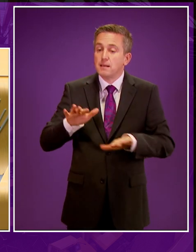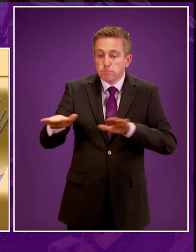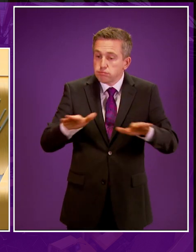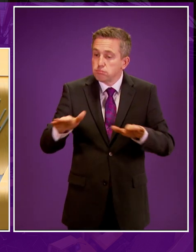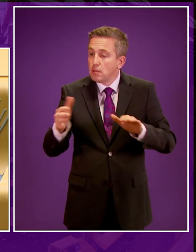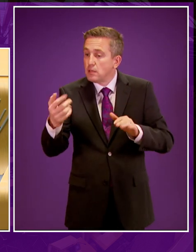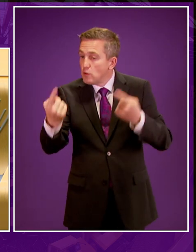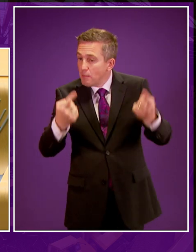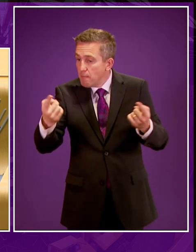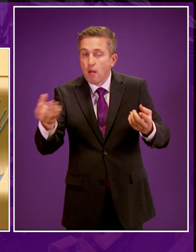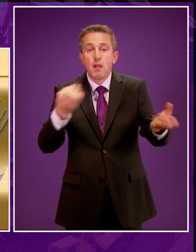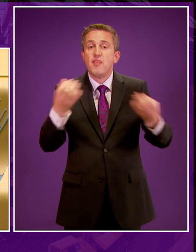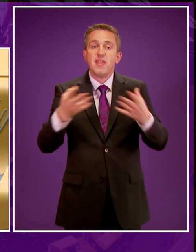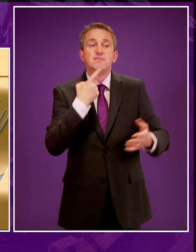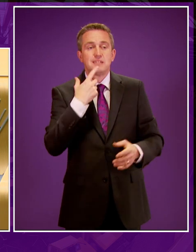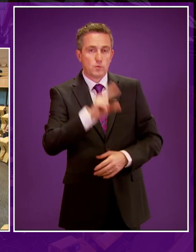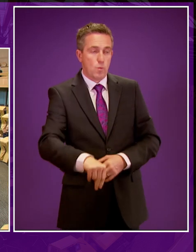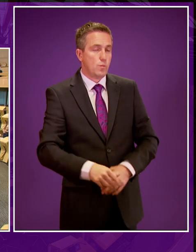the people, and the people have spoken.